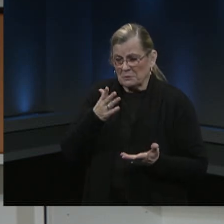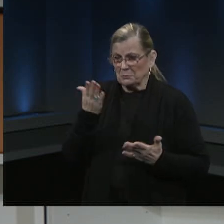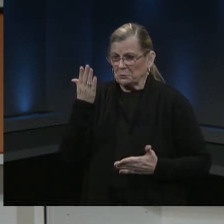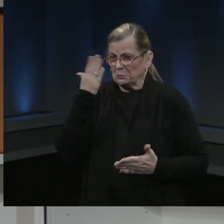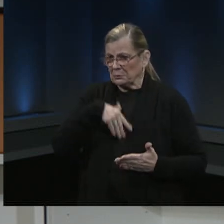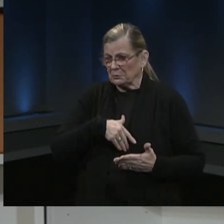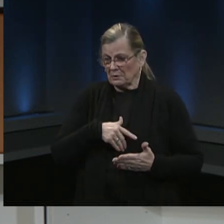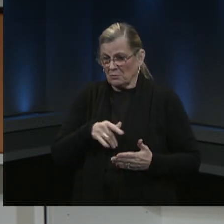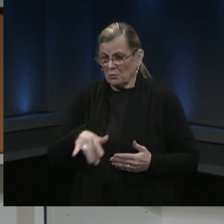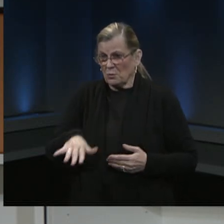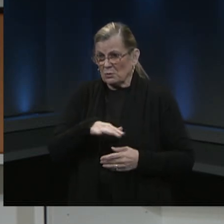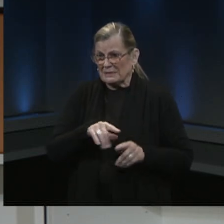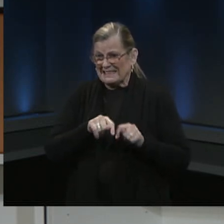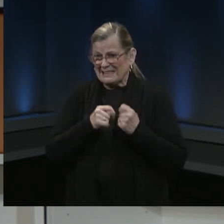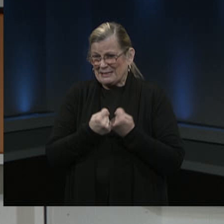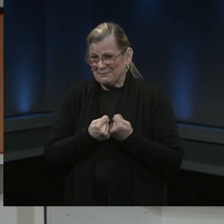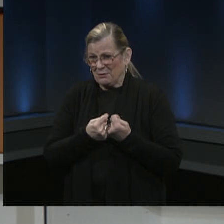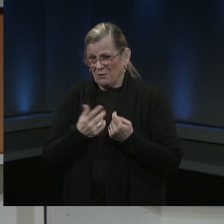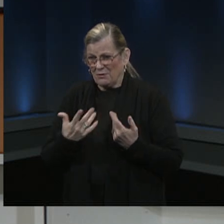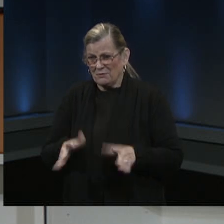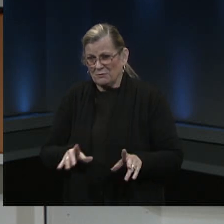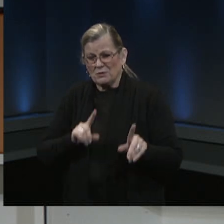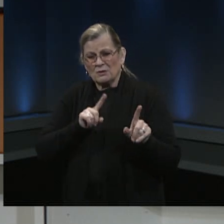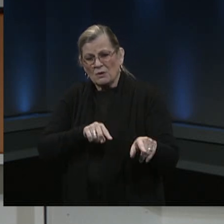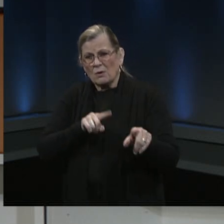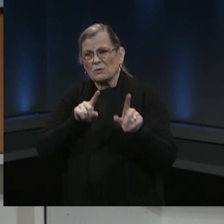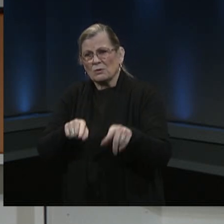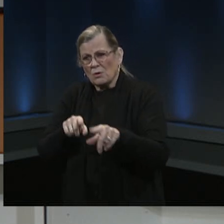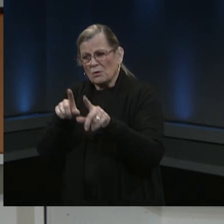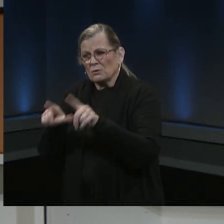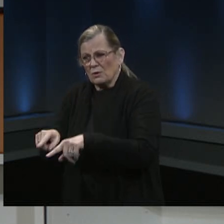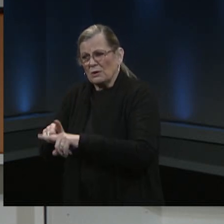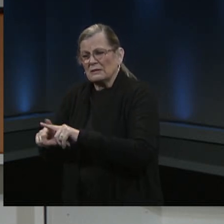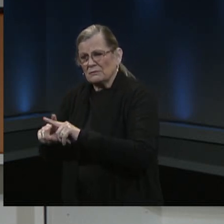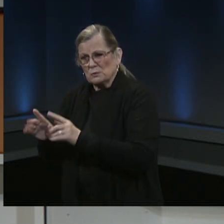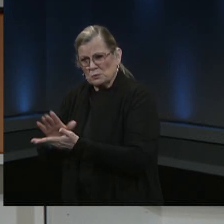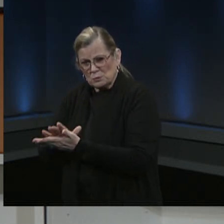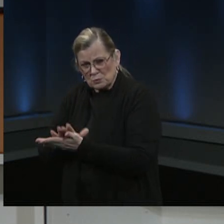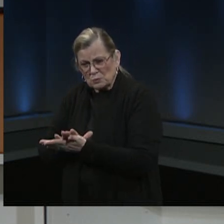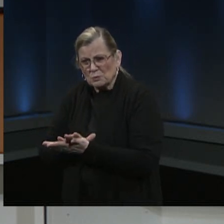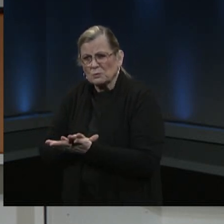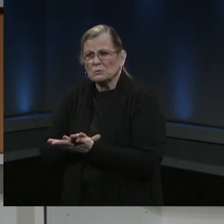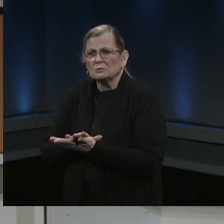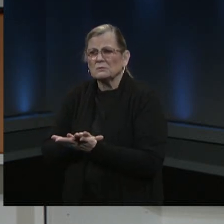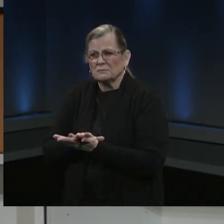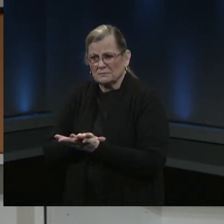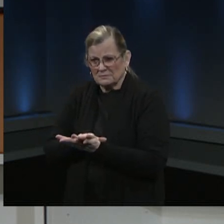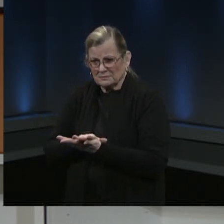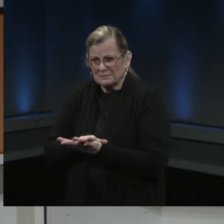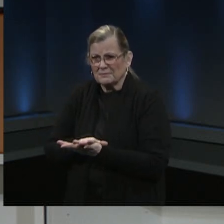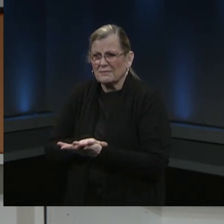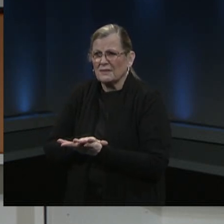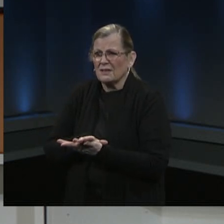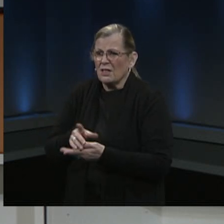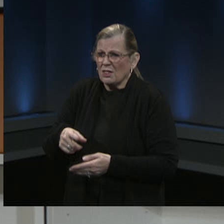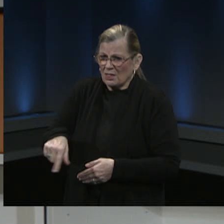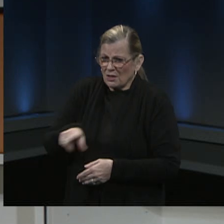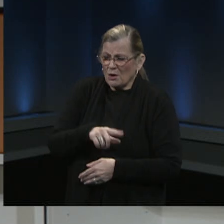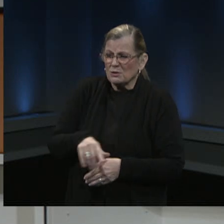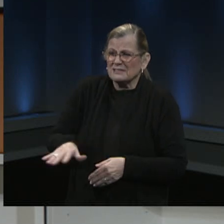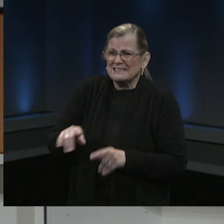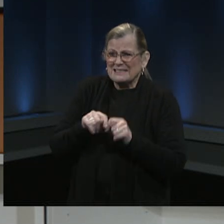schools and that will be going in as students return to school and as staff return to school to make sure those school